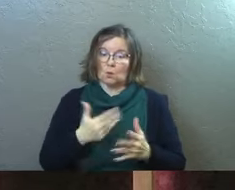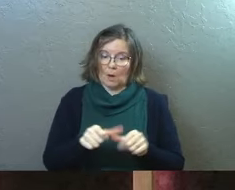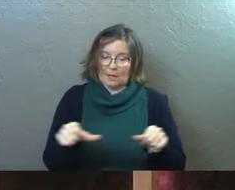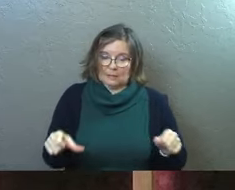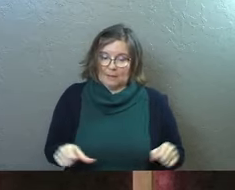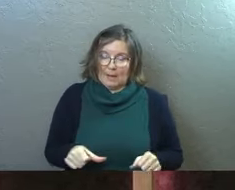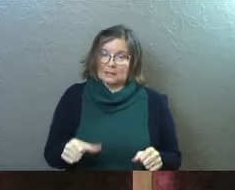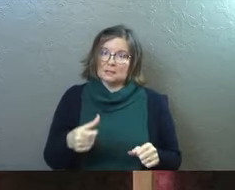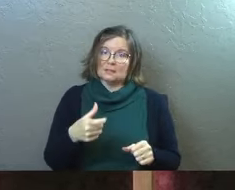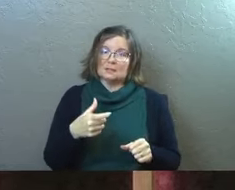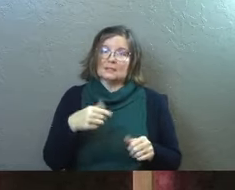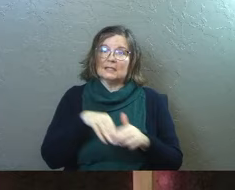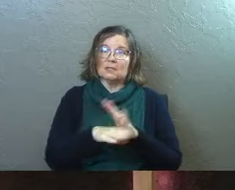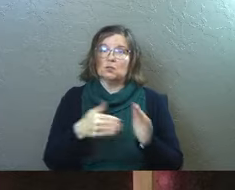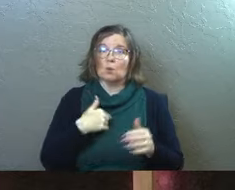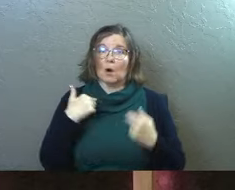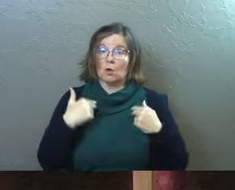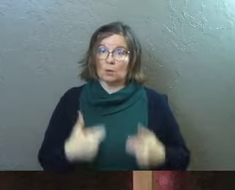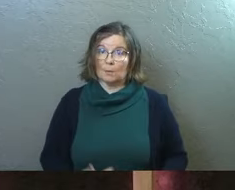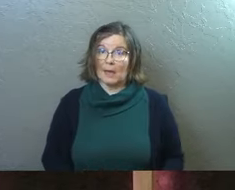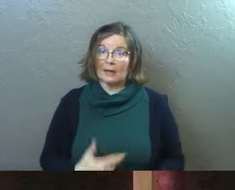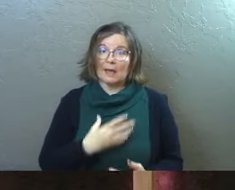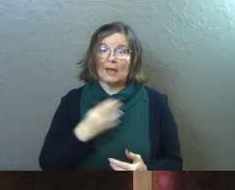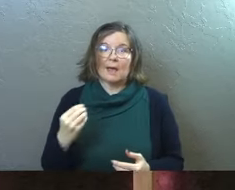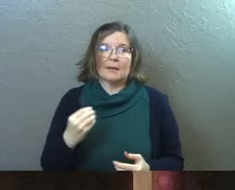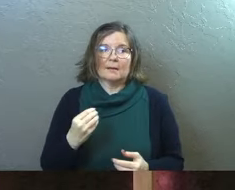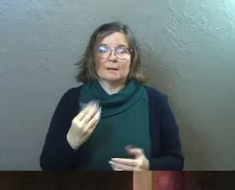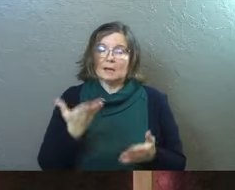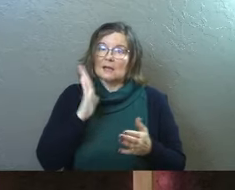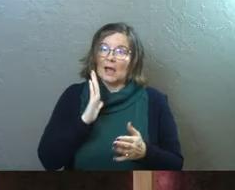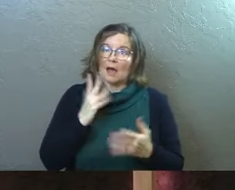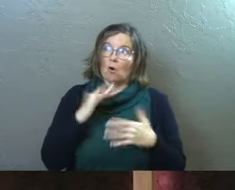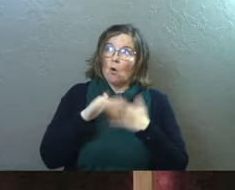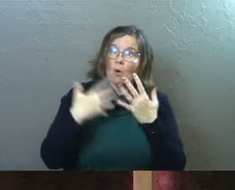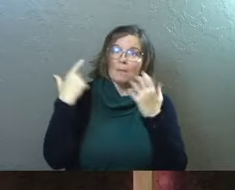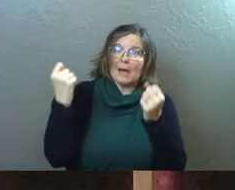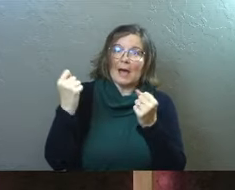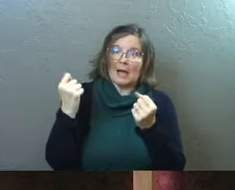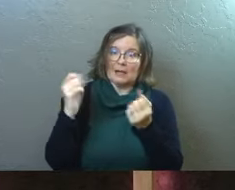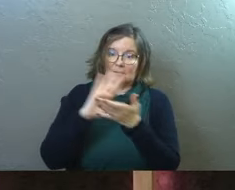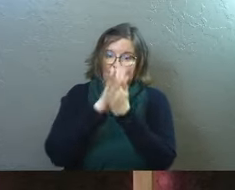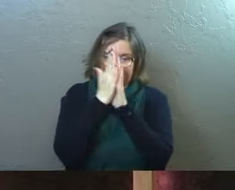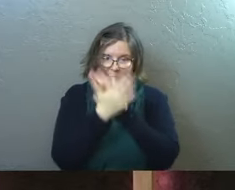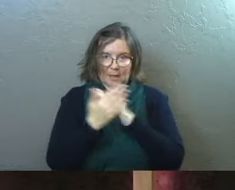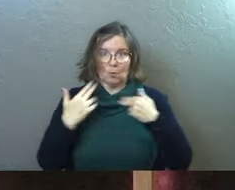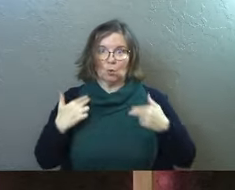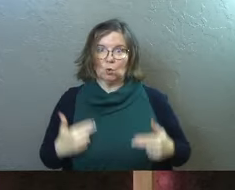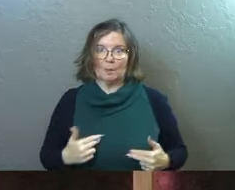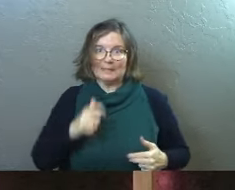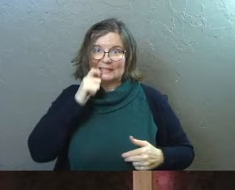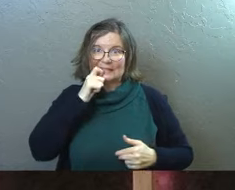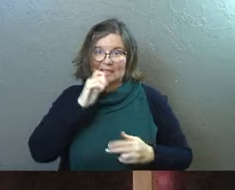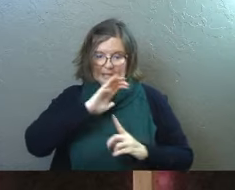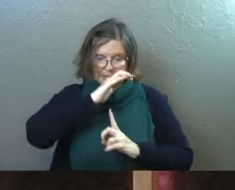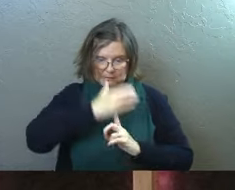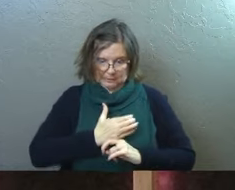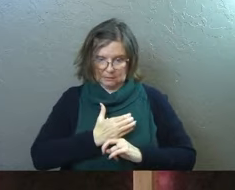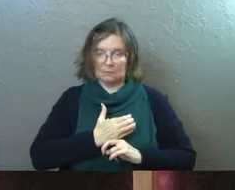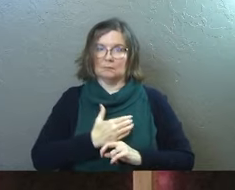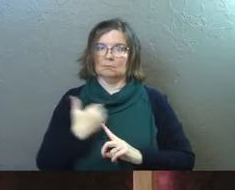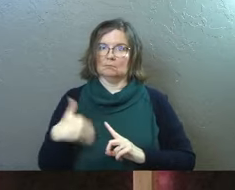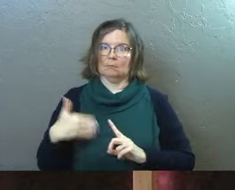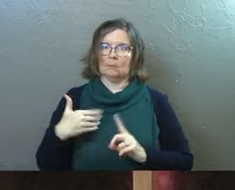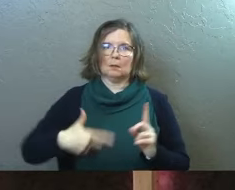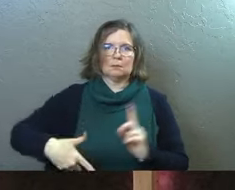space, um, into our humanity. And, and, and, and God almighty took on human skin. Like it's crazy. And